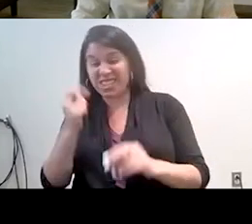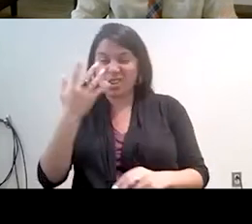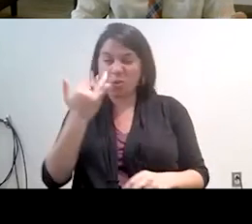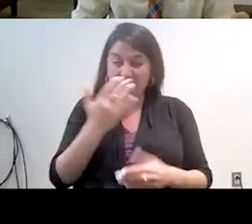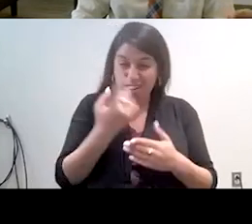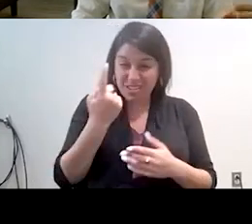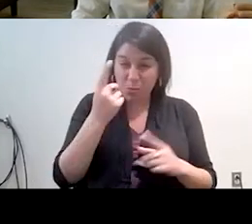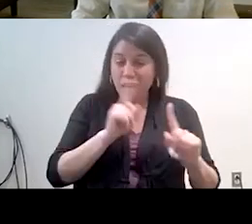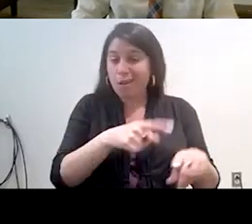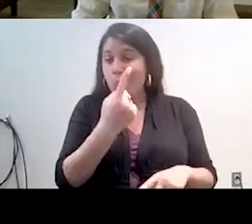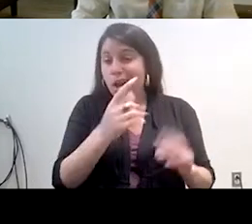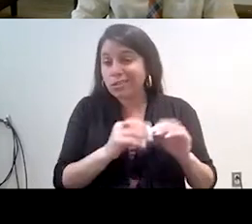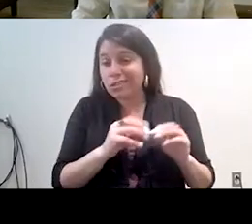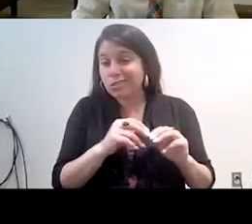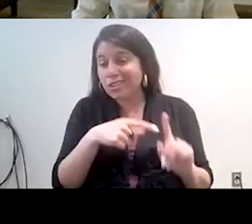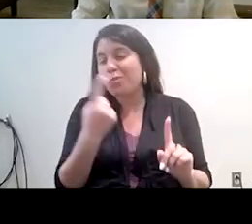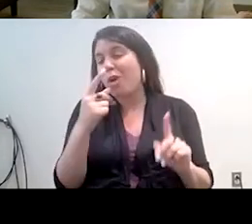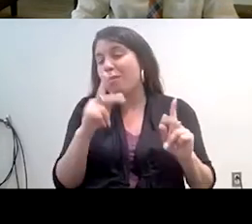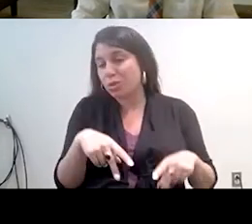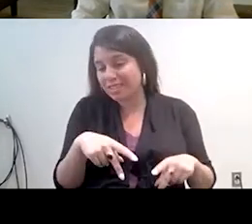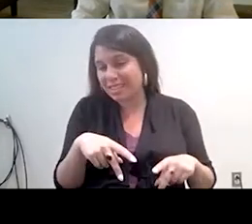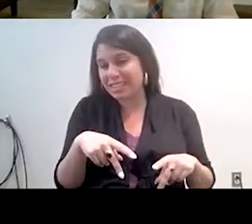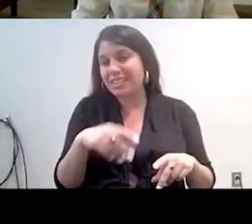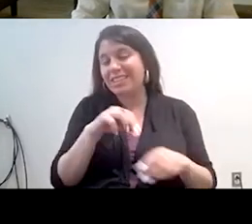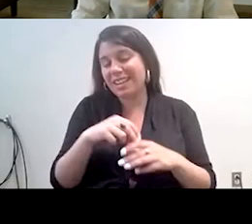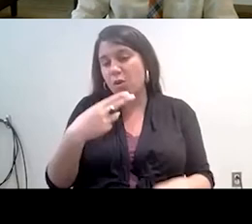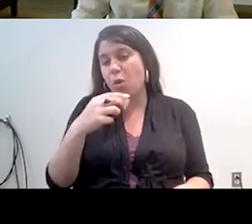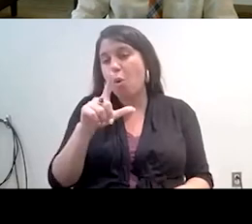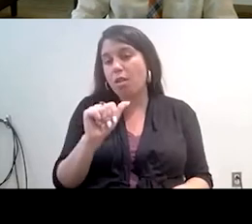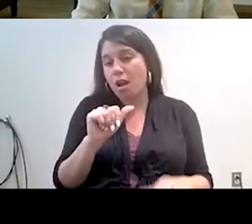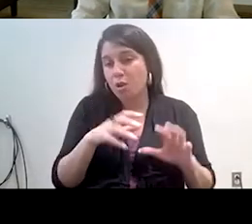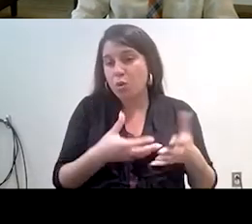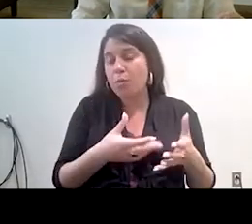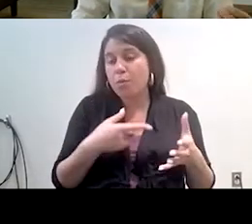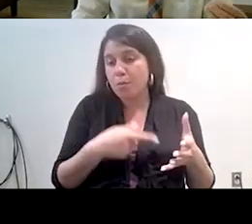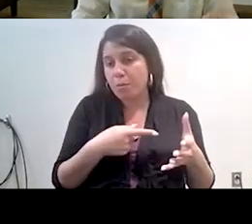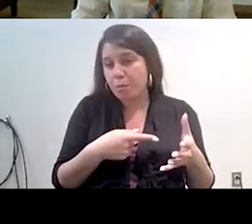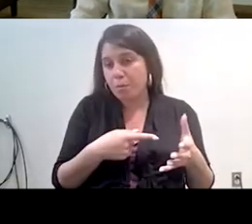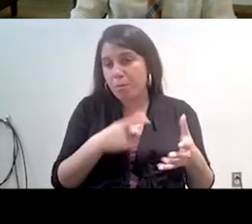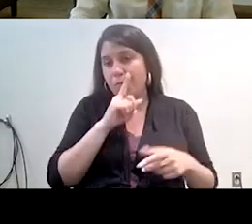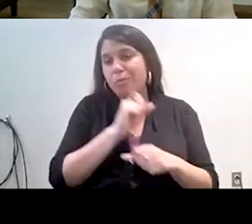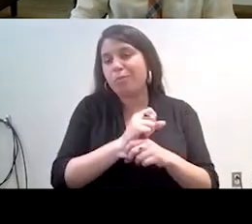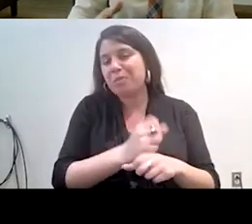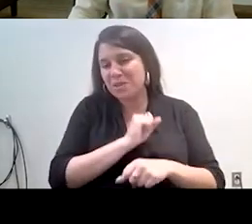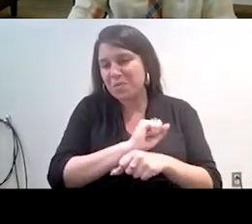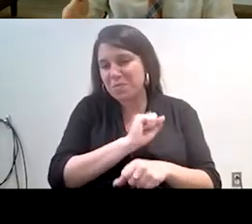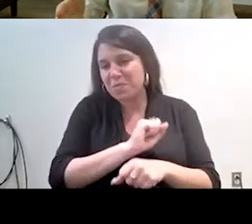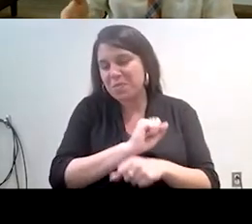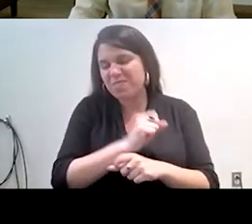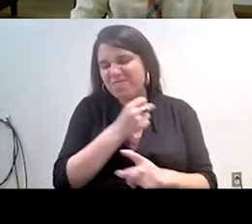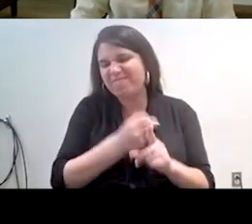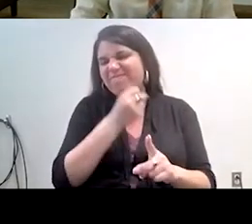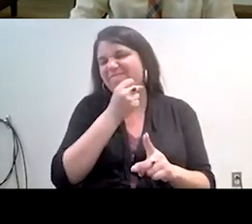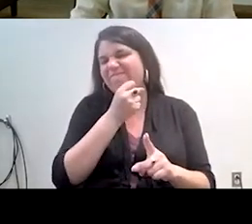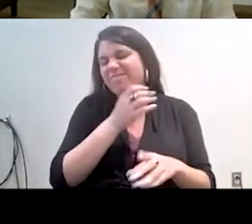was because a person in the OLA, in one of the OLA groups actually ended up getting a job right after